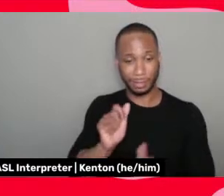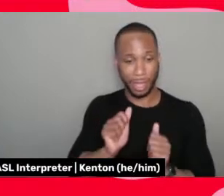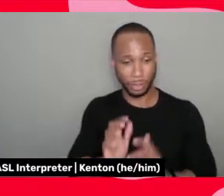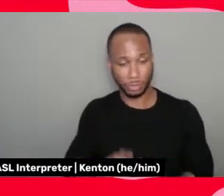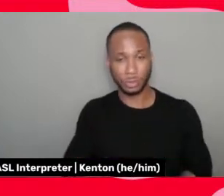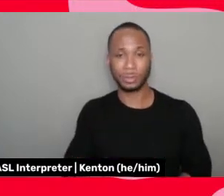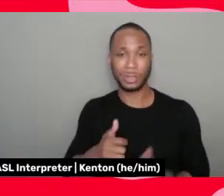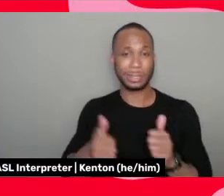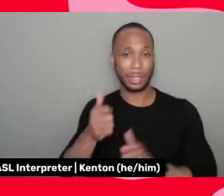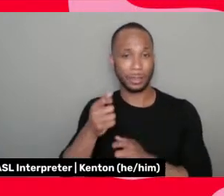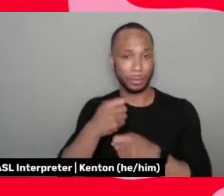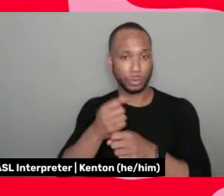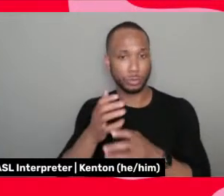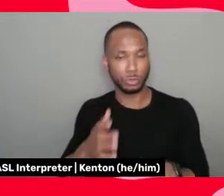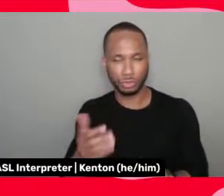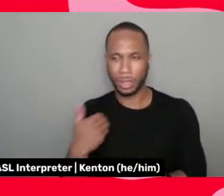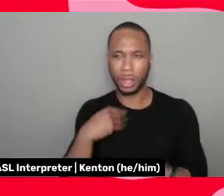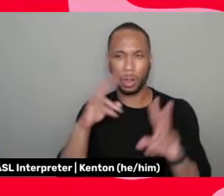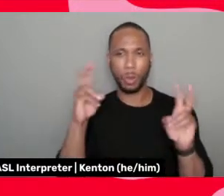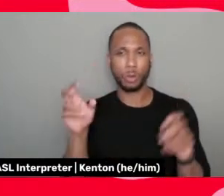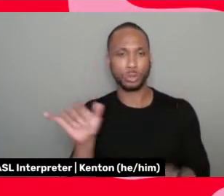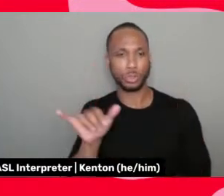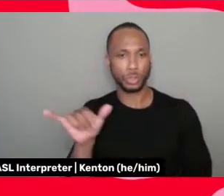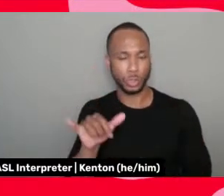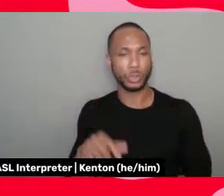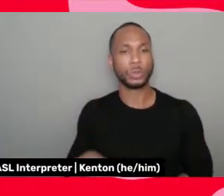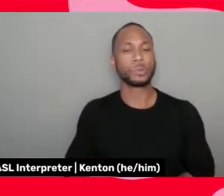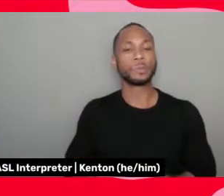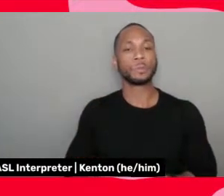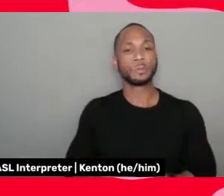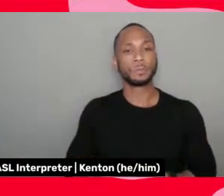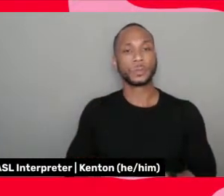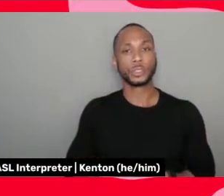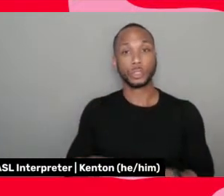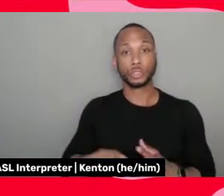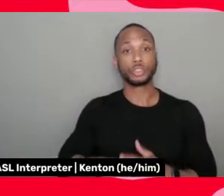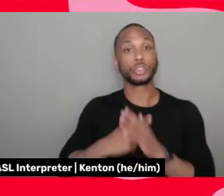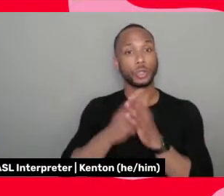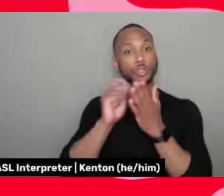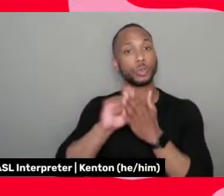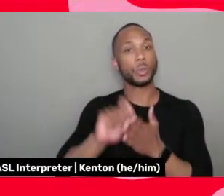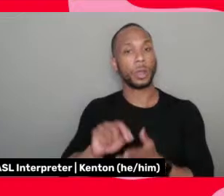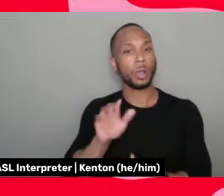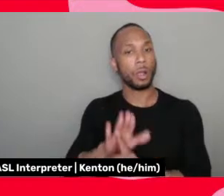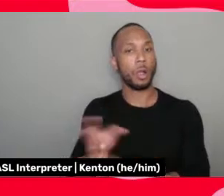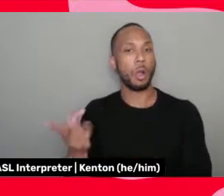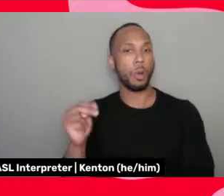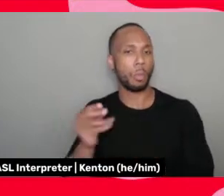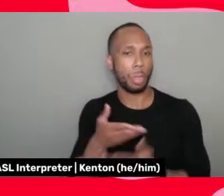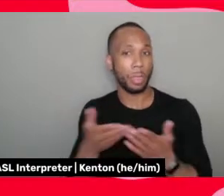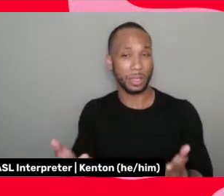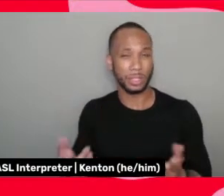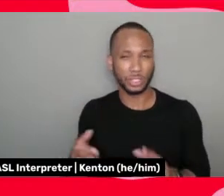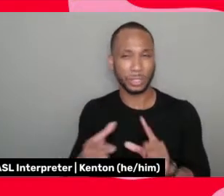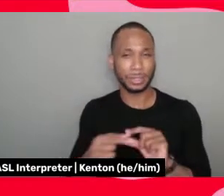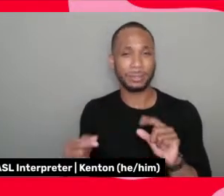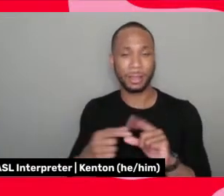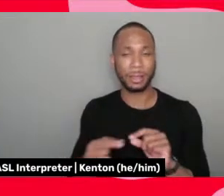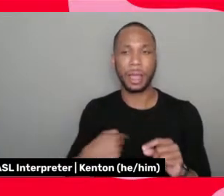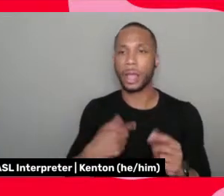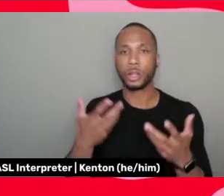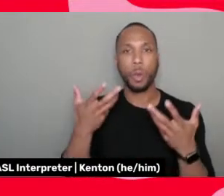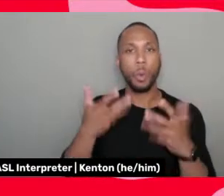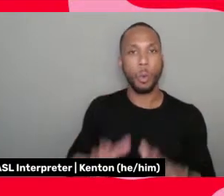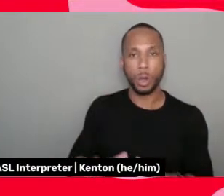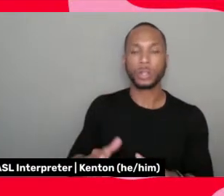doing great things. She had a quote where, you know, she's starting to write her own things. And she kind of said, you know, I don't want to have